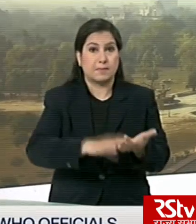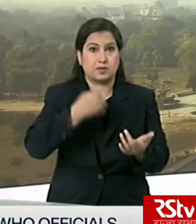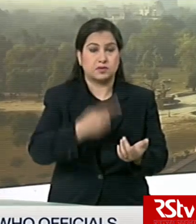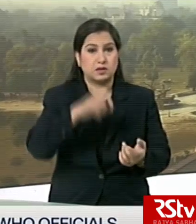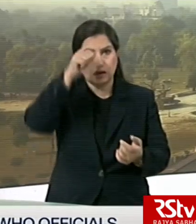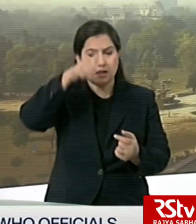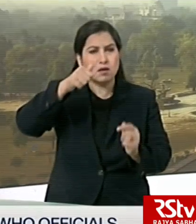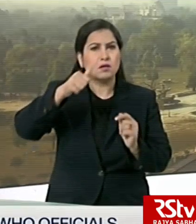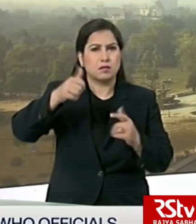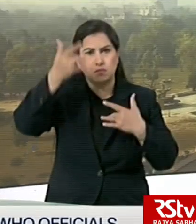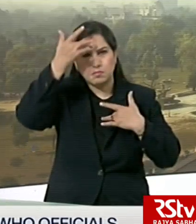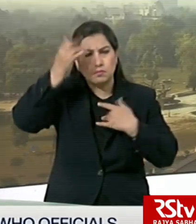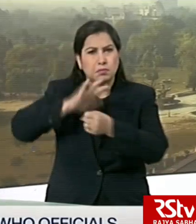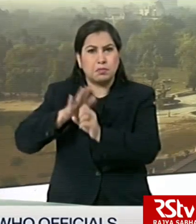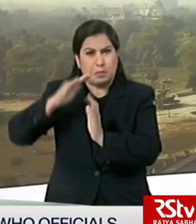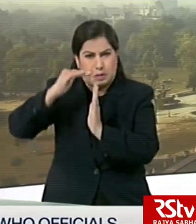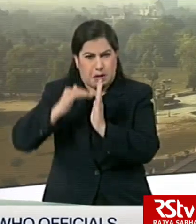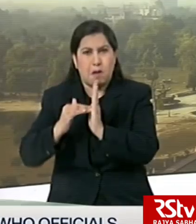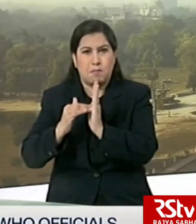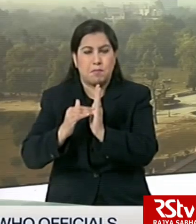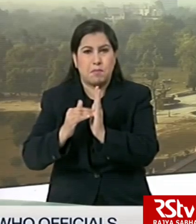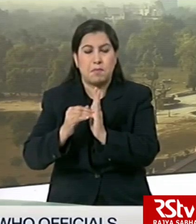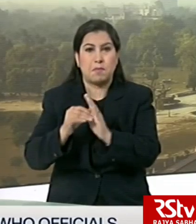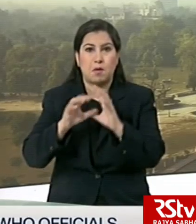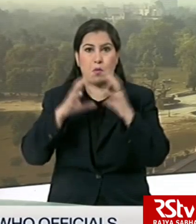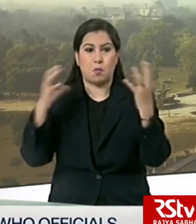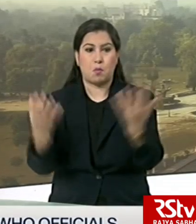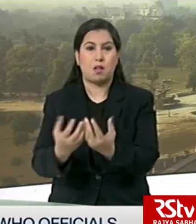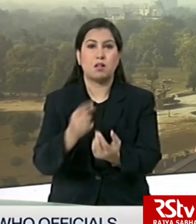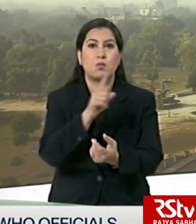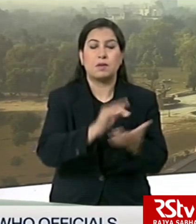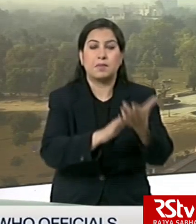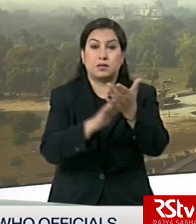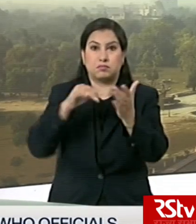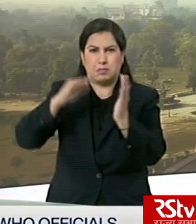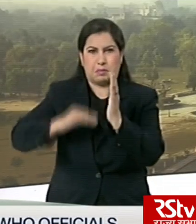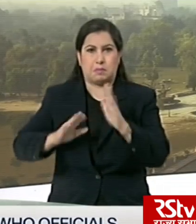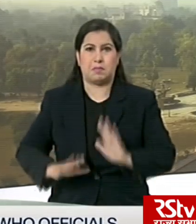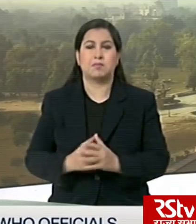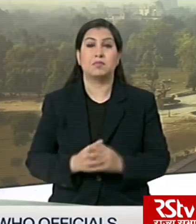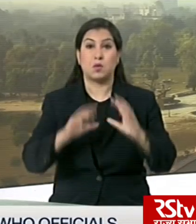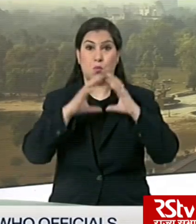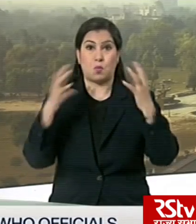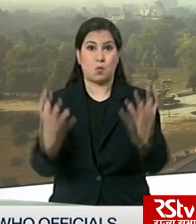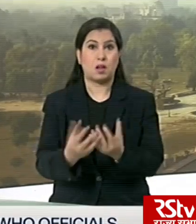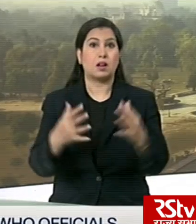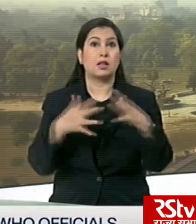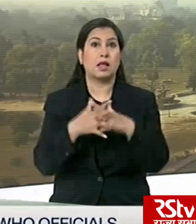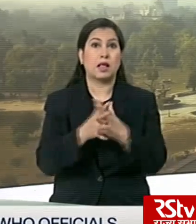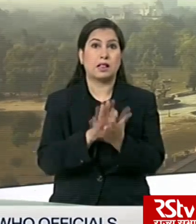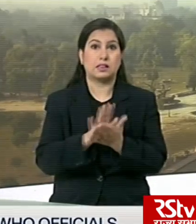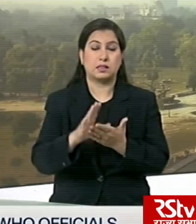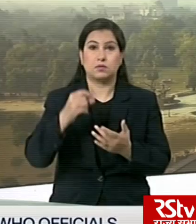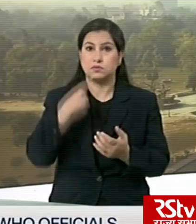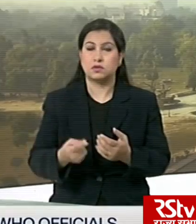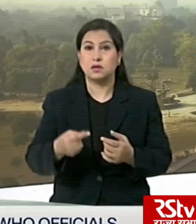that India has the lowest number of infected cases per million people in the world. The World Health Organization's polio